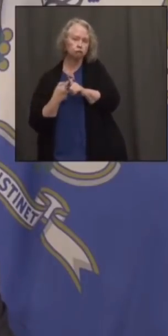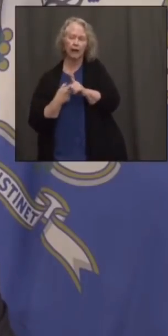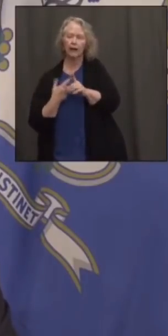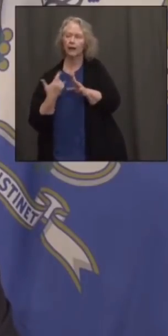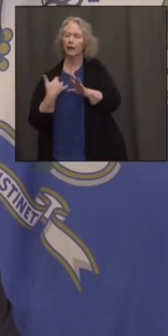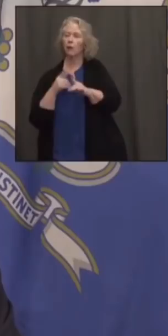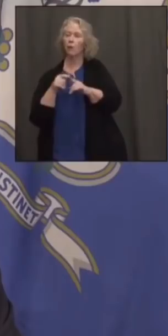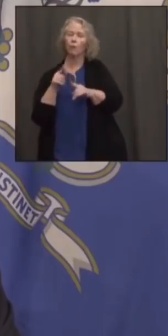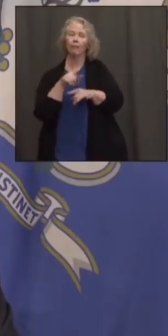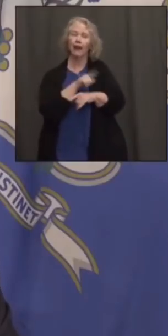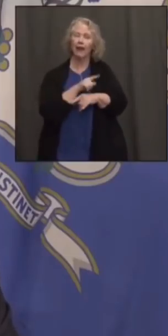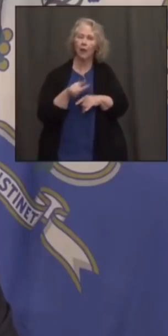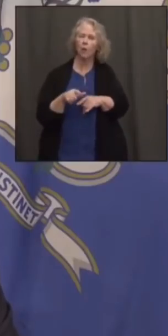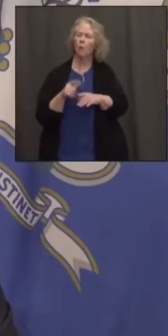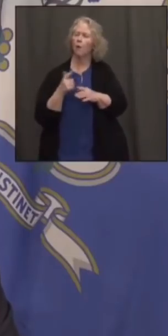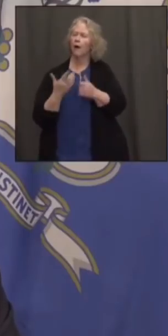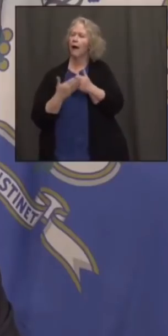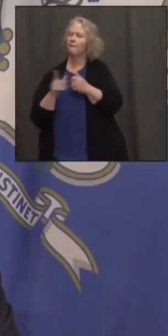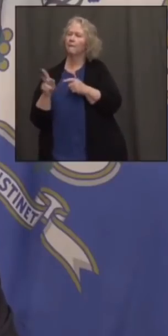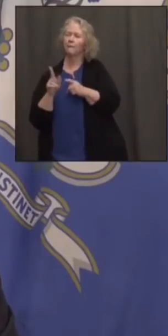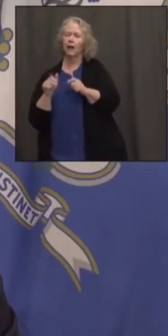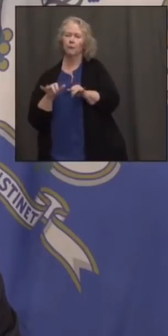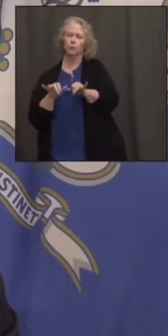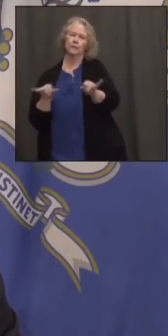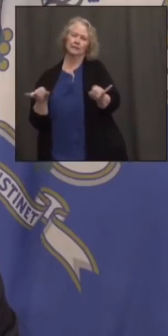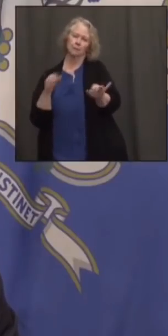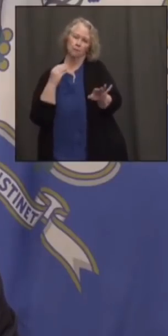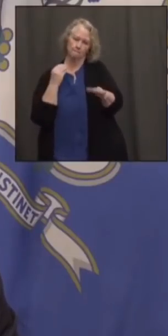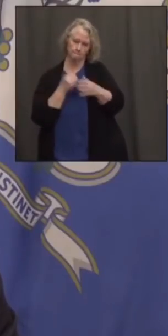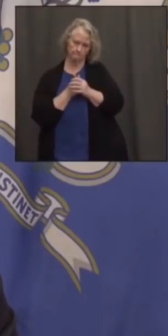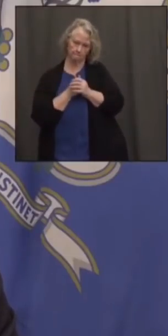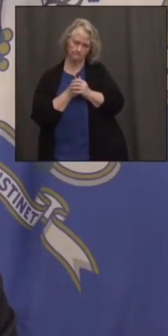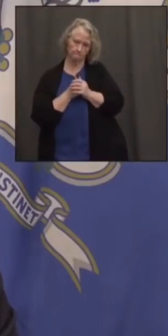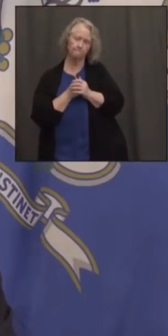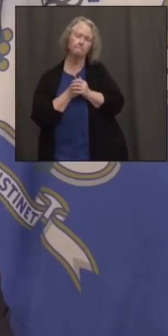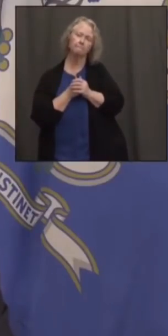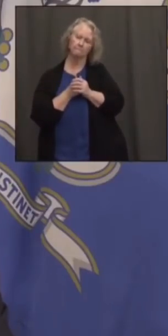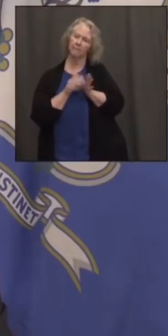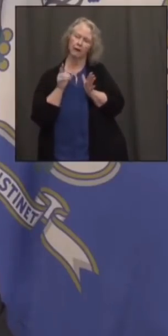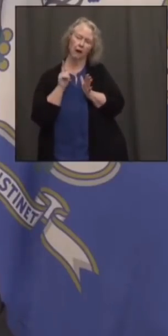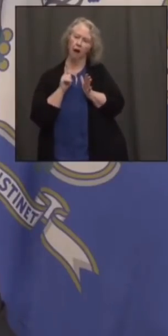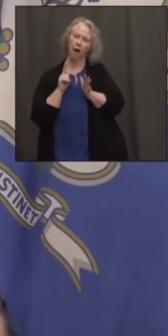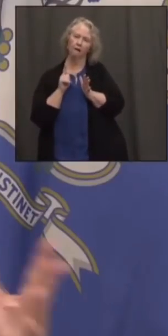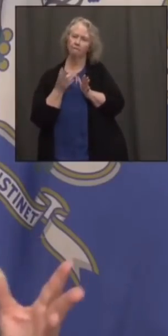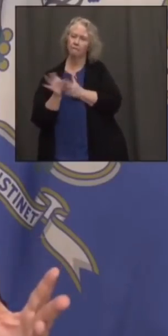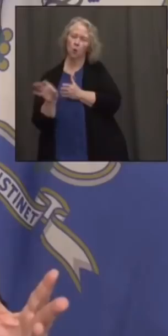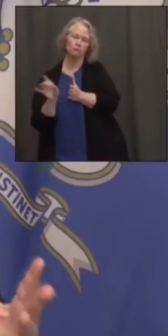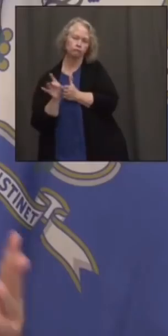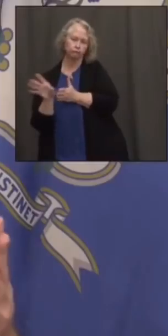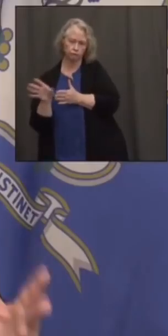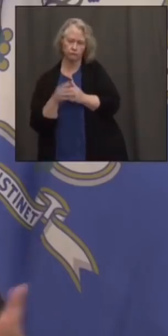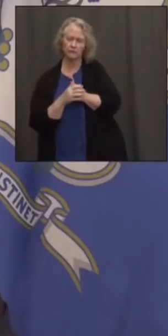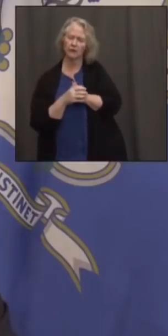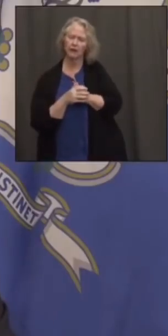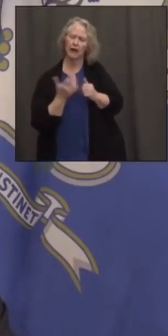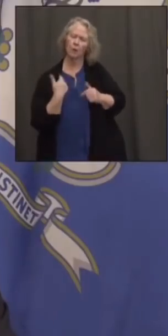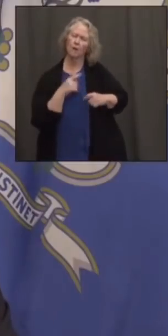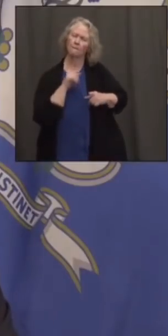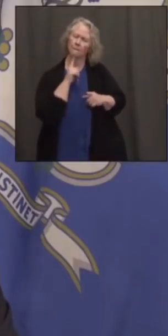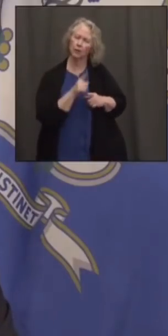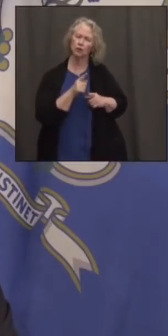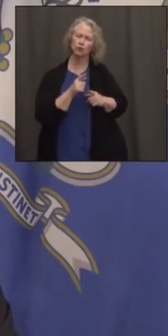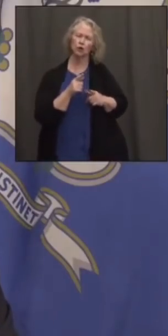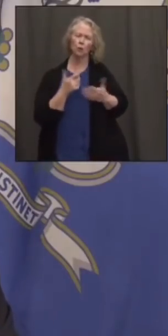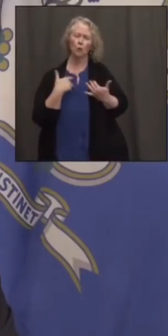making sure people can stay in their homes. And I care very much about, you know, transit-oriented development, getting affordable housing in